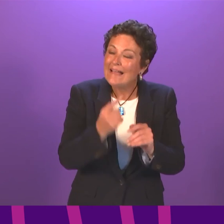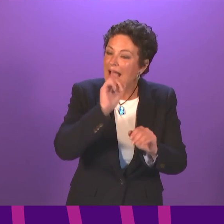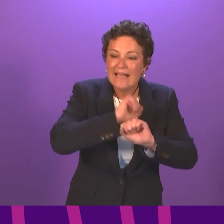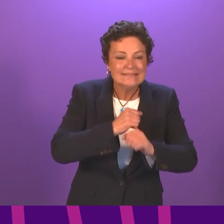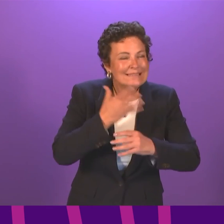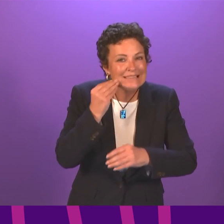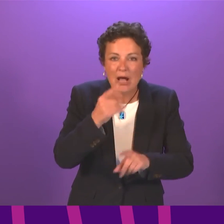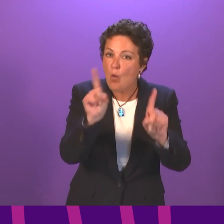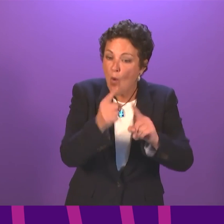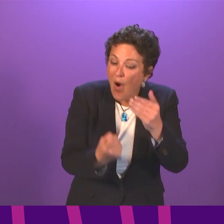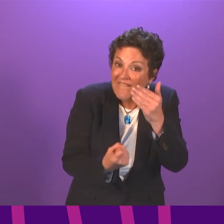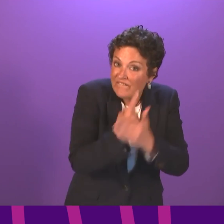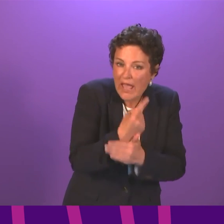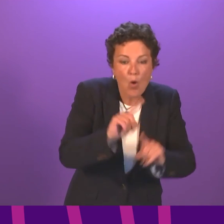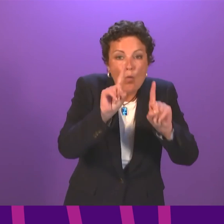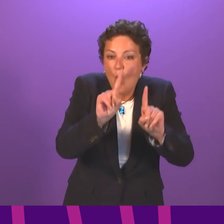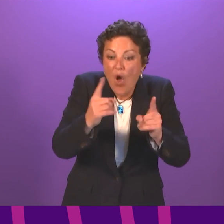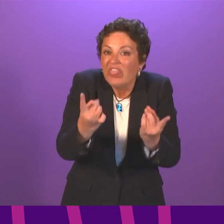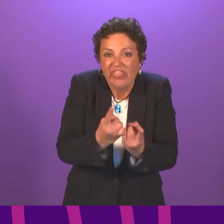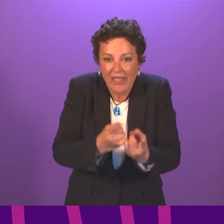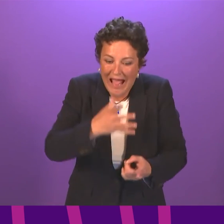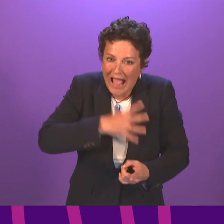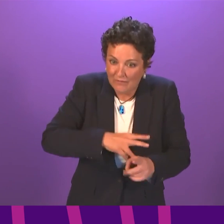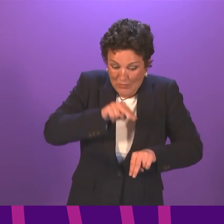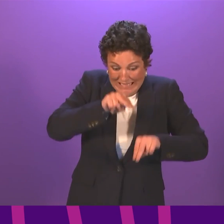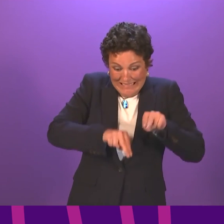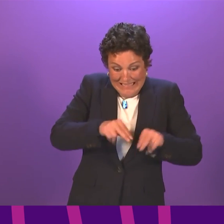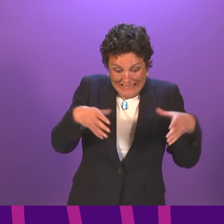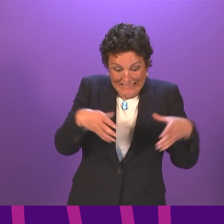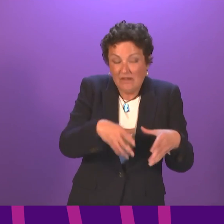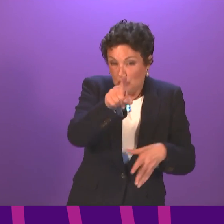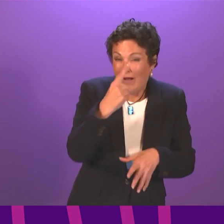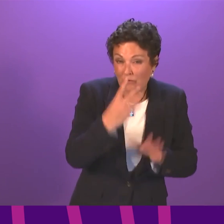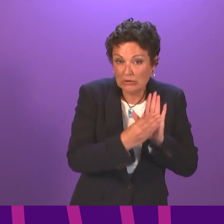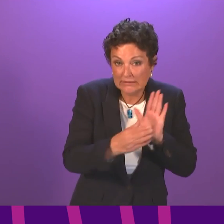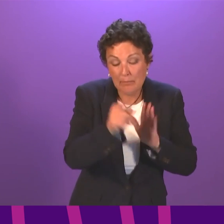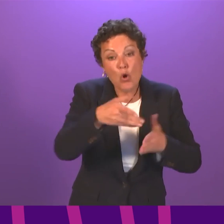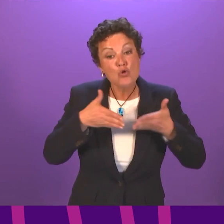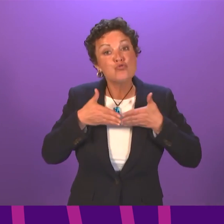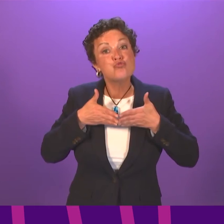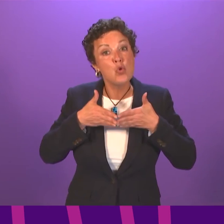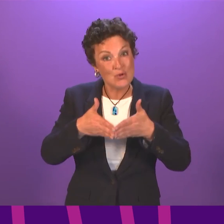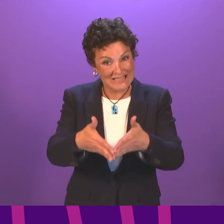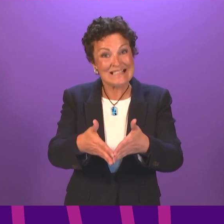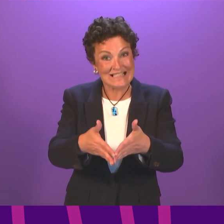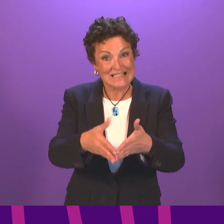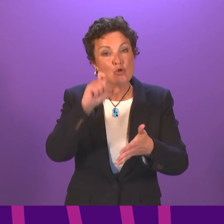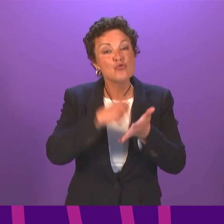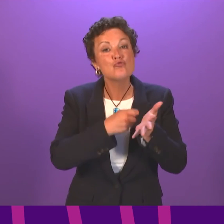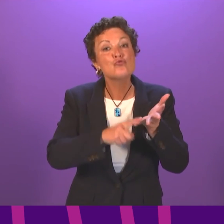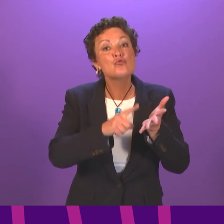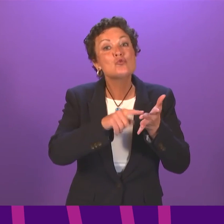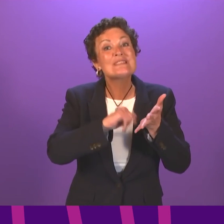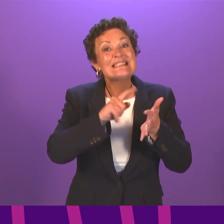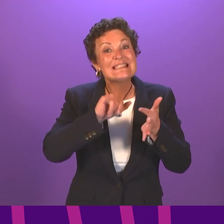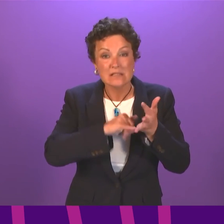characteristics and we try to do that as best we can. So on cruises and the Scottish Government position on cruises has been well known